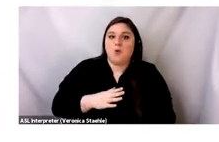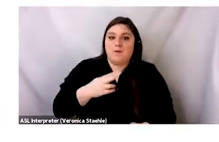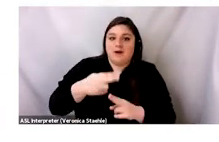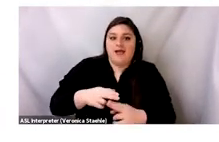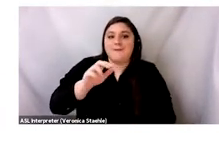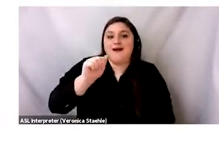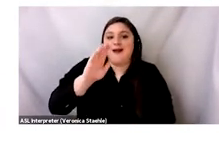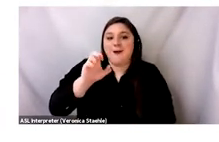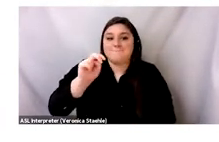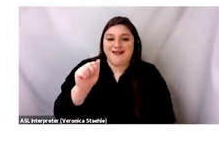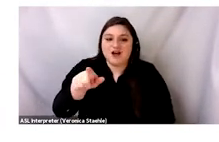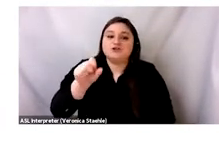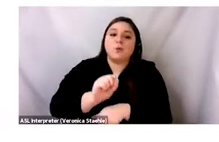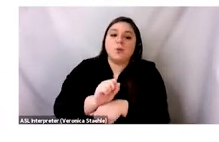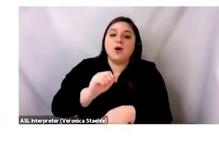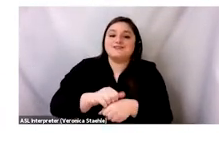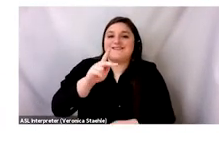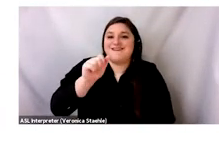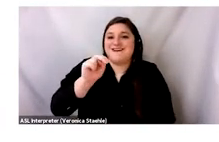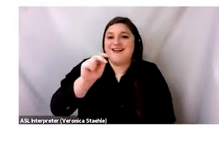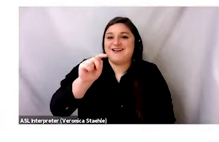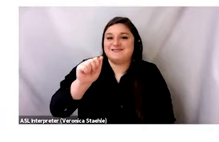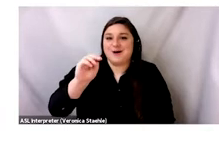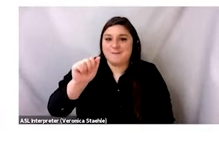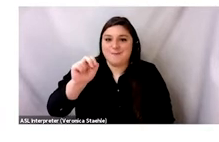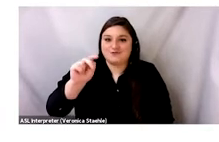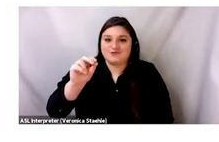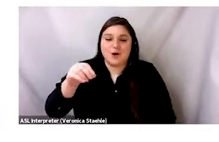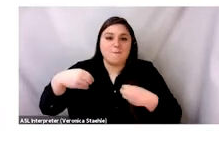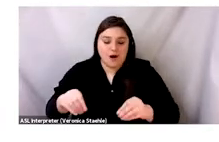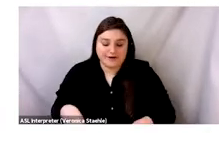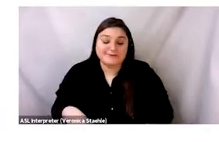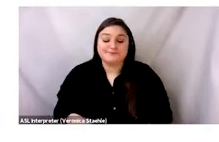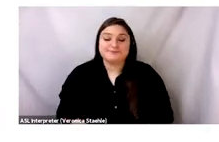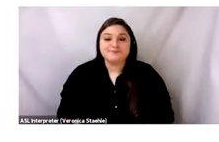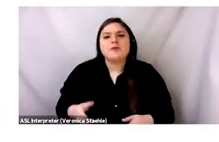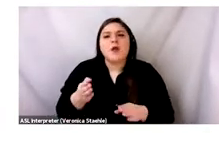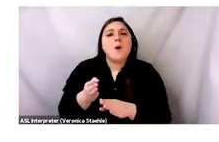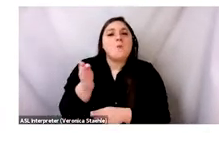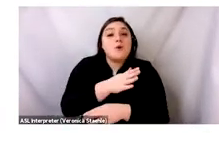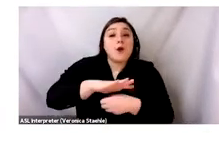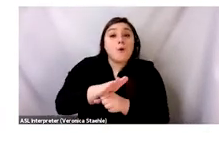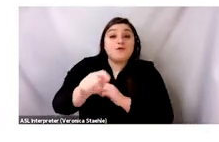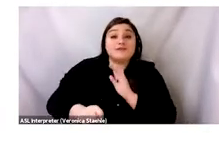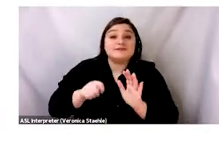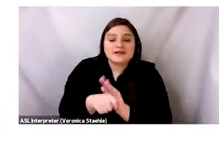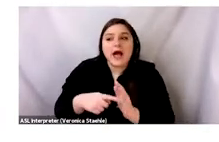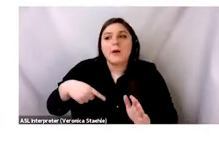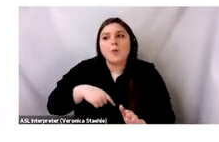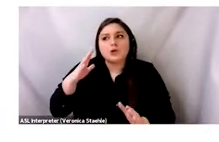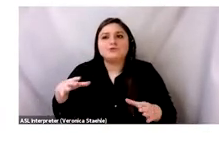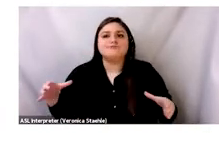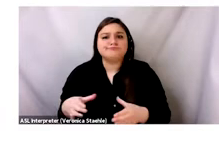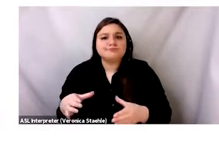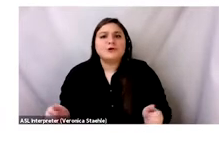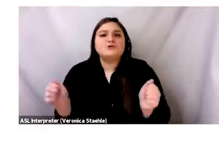Abena sells ladies' tops in Continental, so pre-COVID times, when we could all gather in person, I would